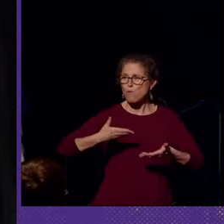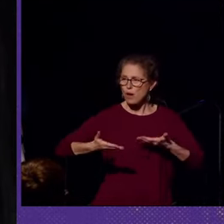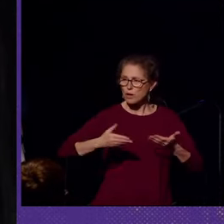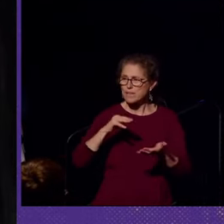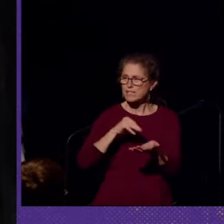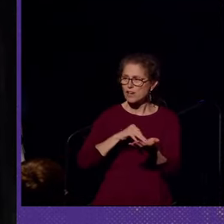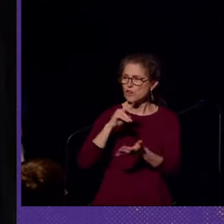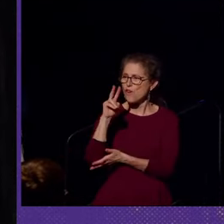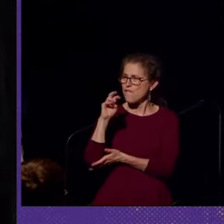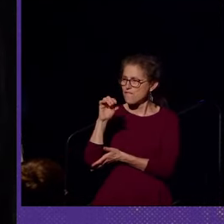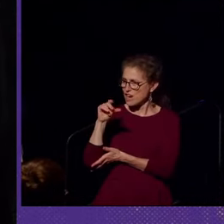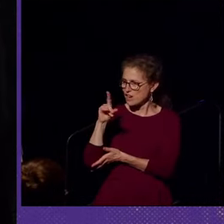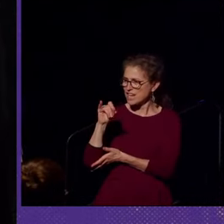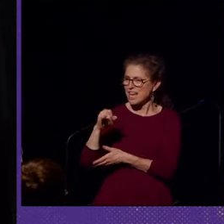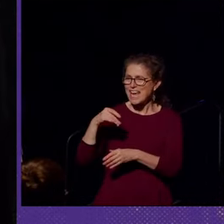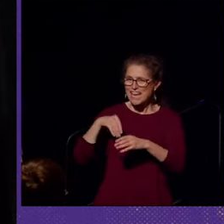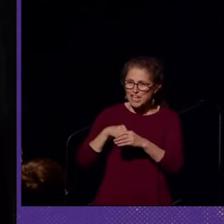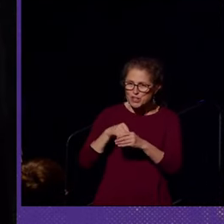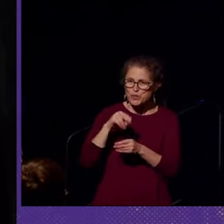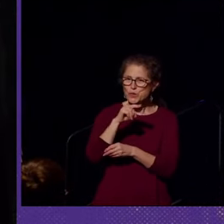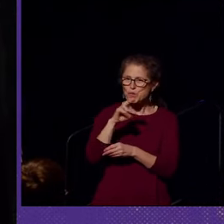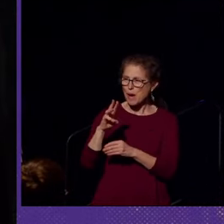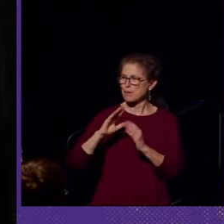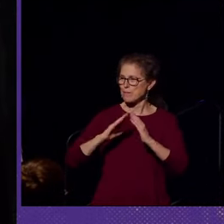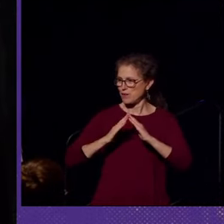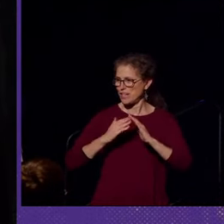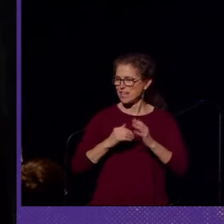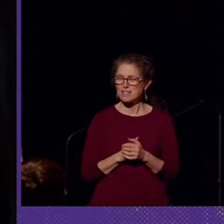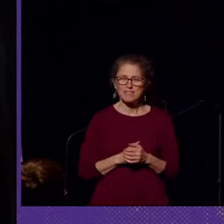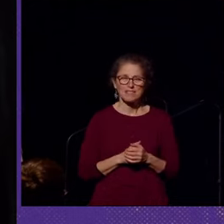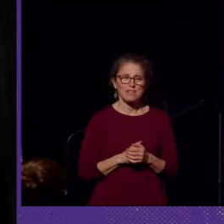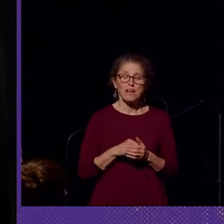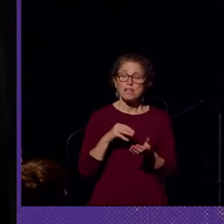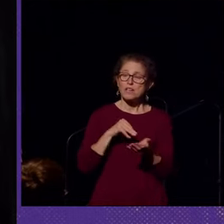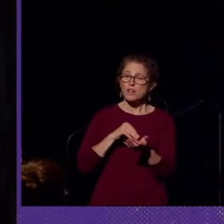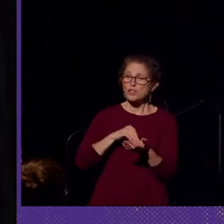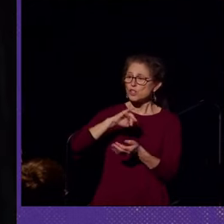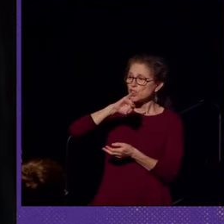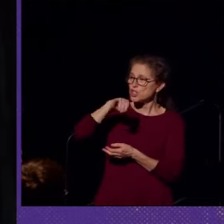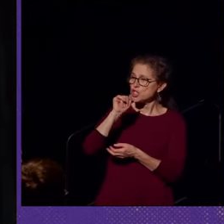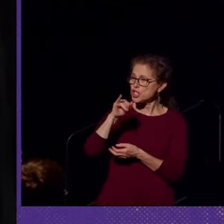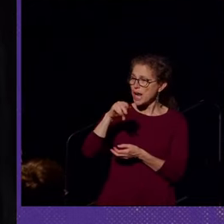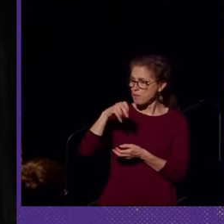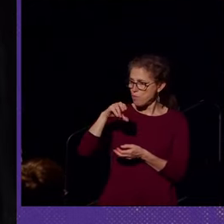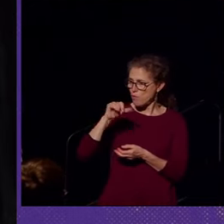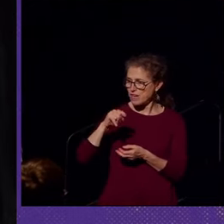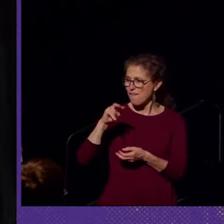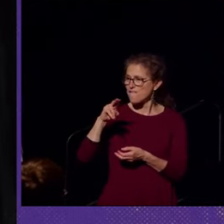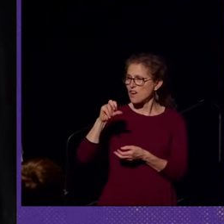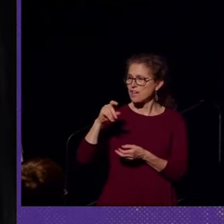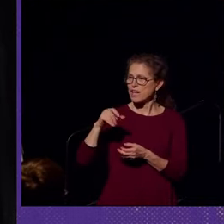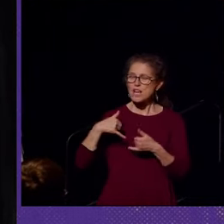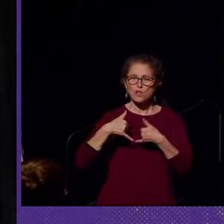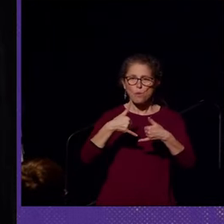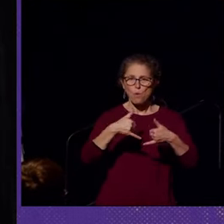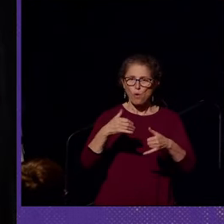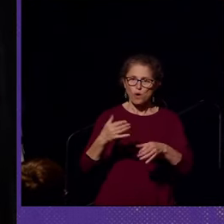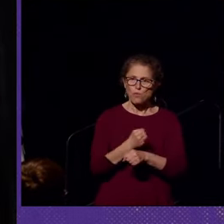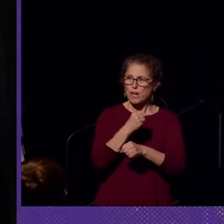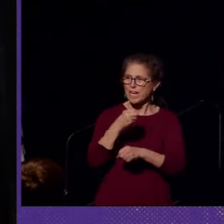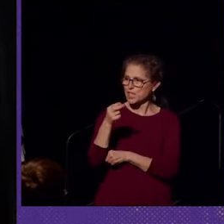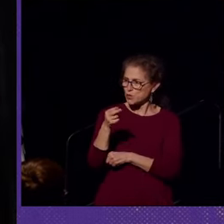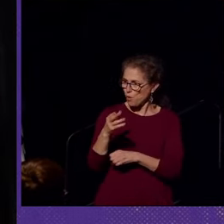Dr. Verde into our UW community. Dr. J. Preet Verde is an award-winning historian